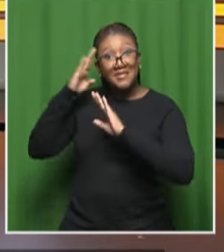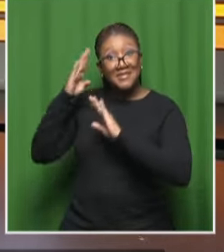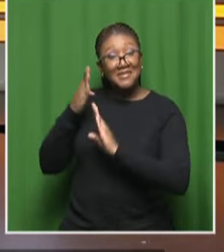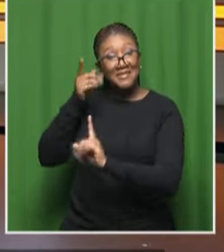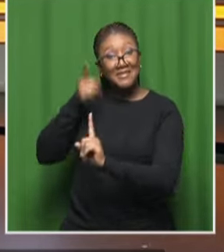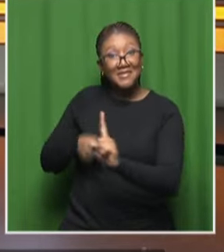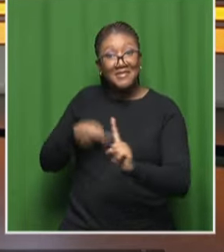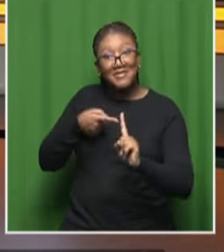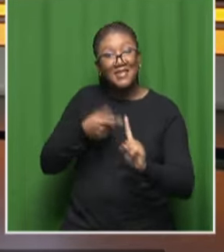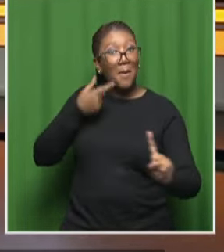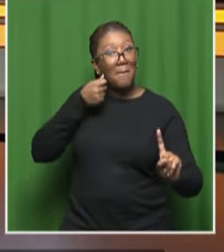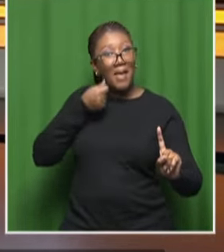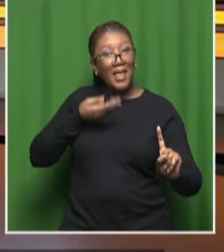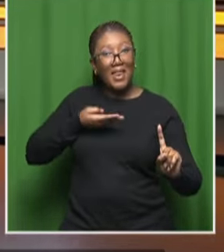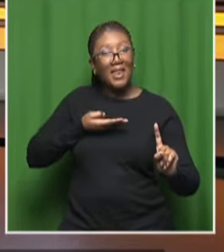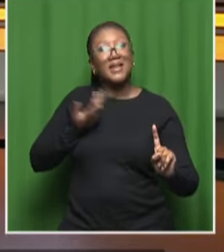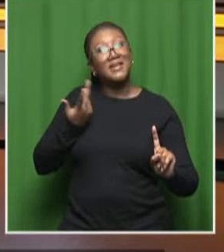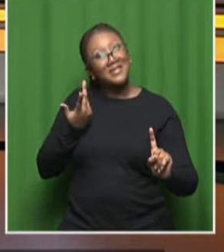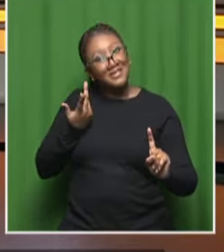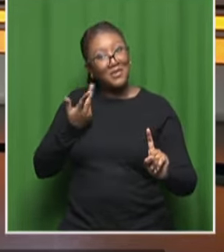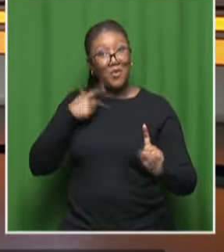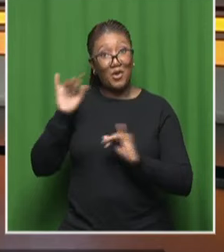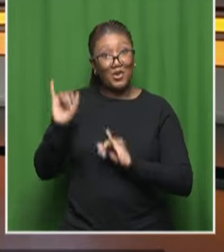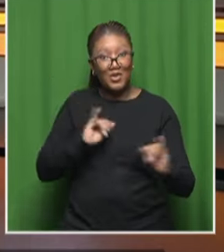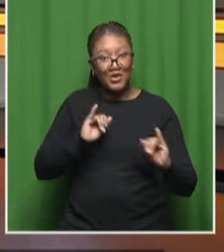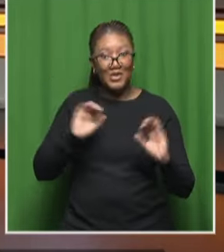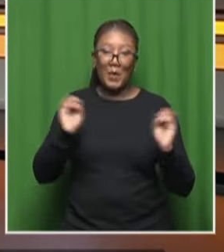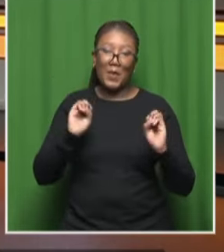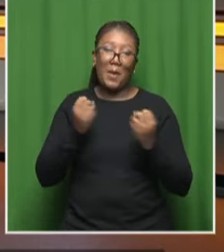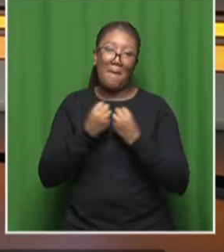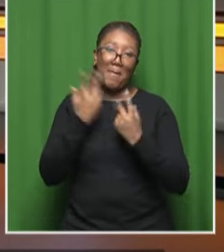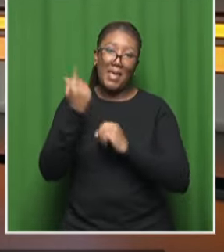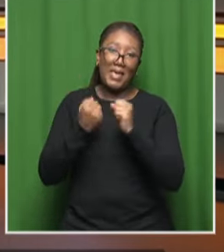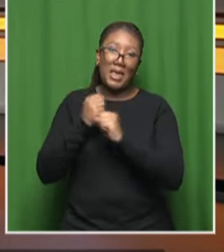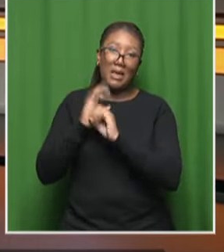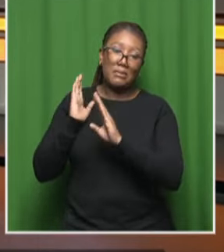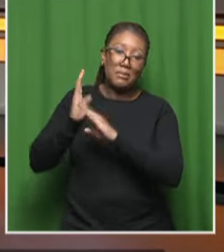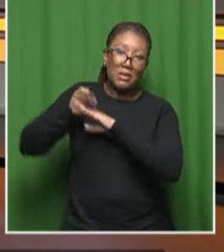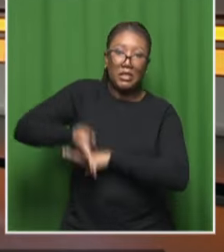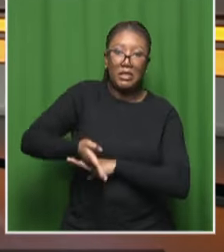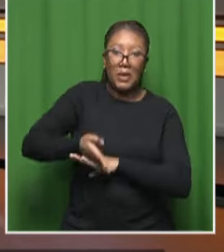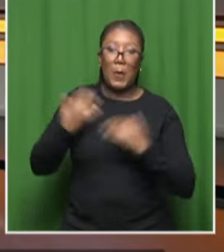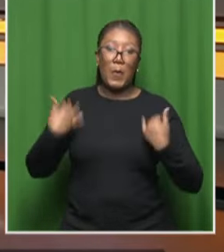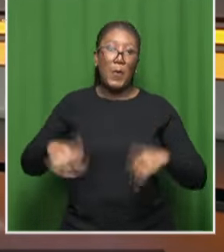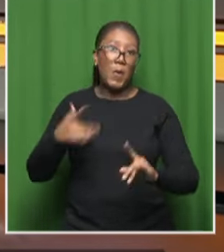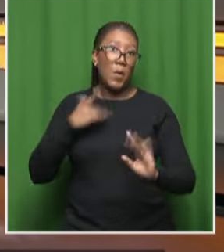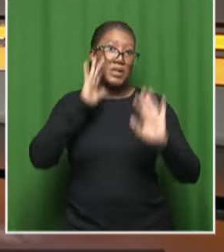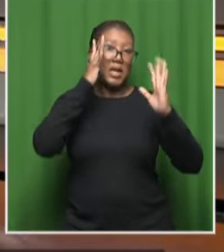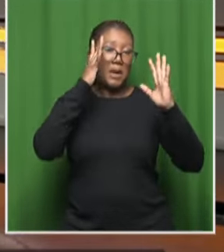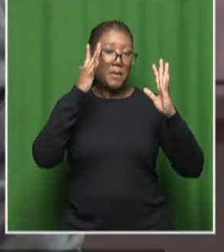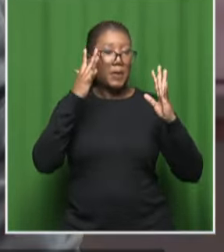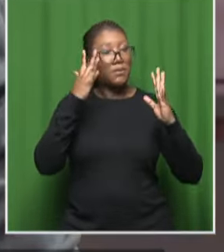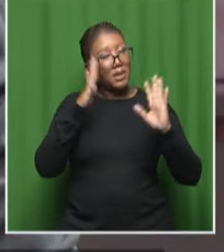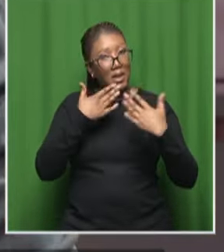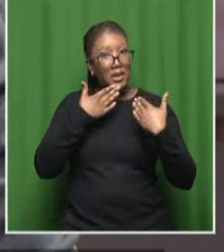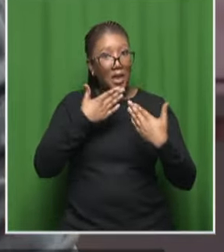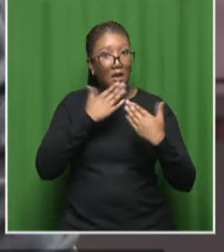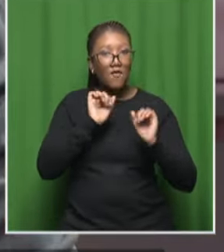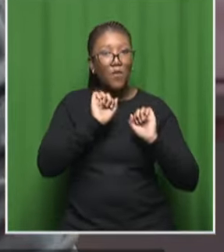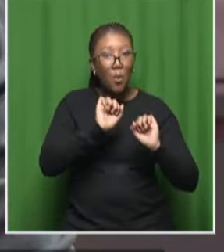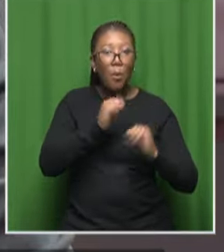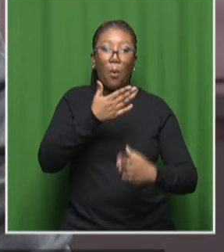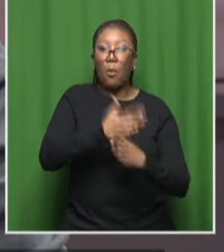any introduction brazen and you've done very very well in the industry and you've been celebrated enough thank you so much for you know for your